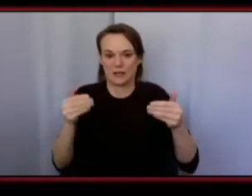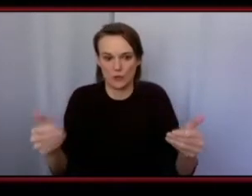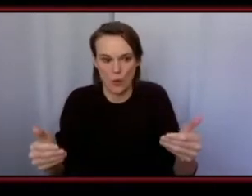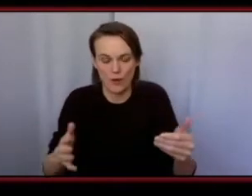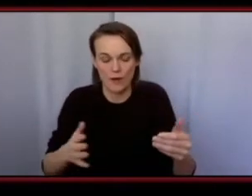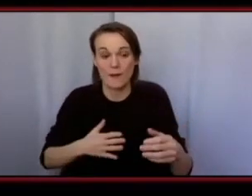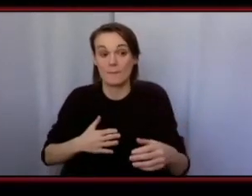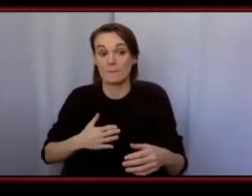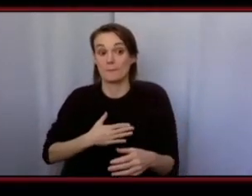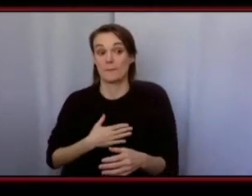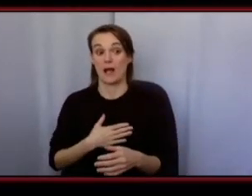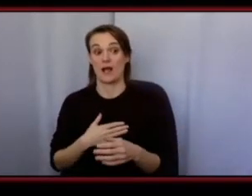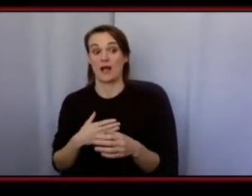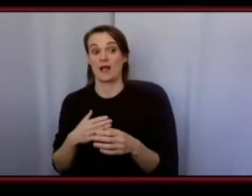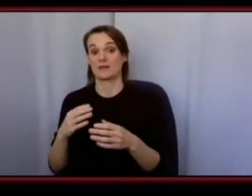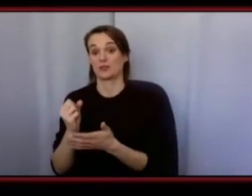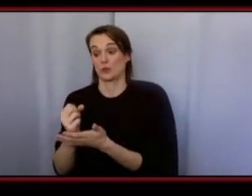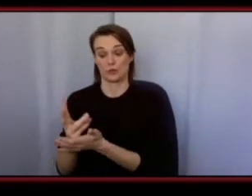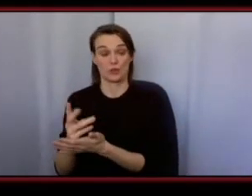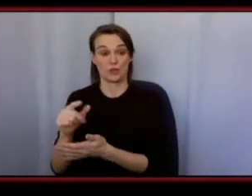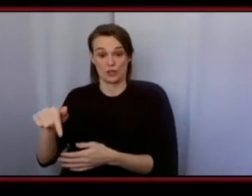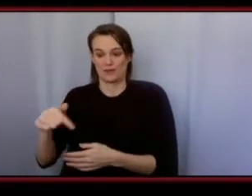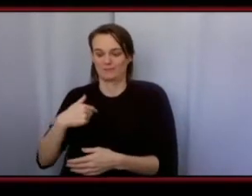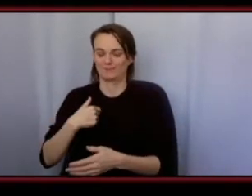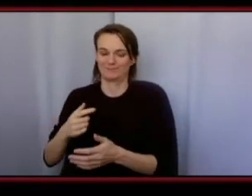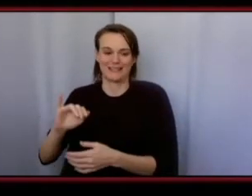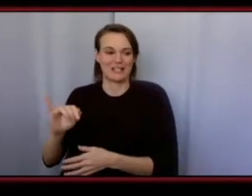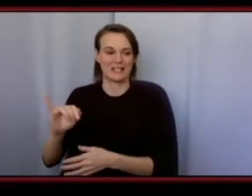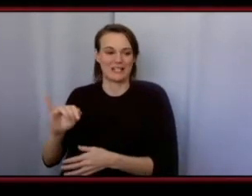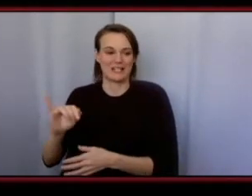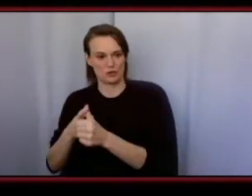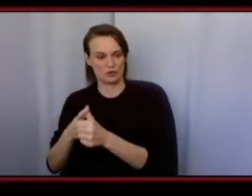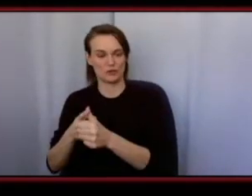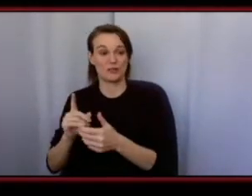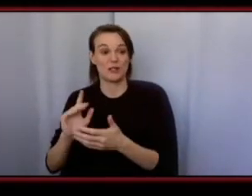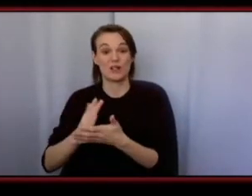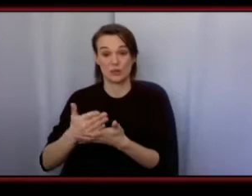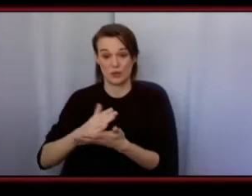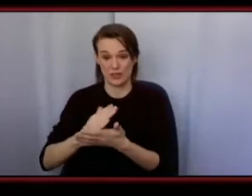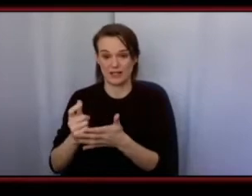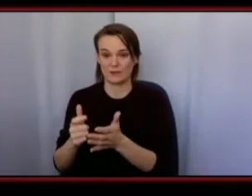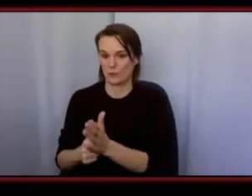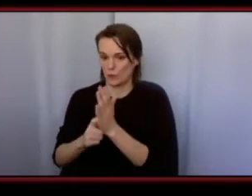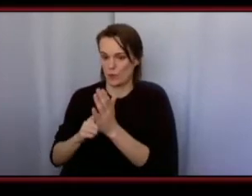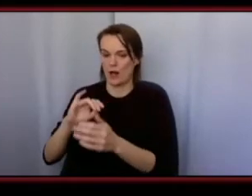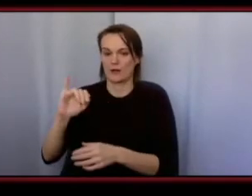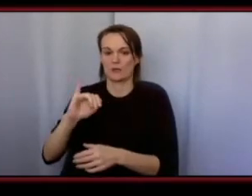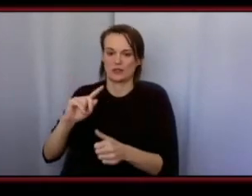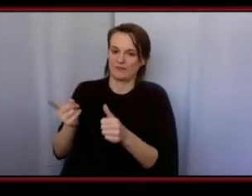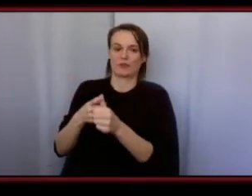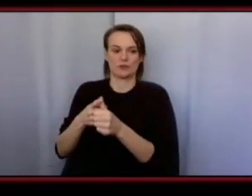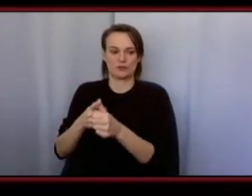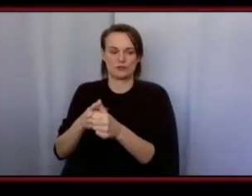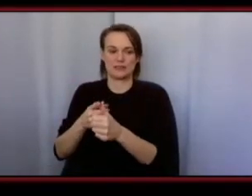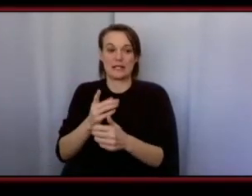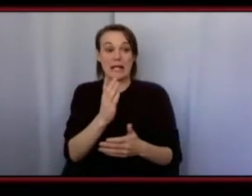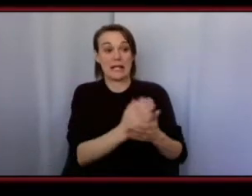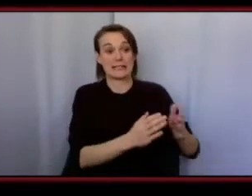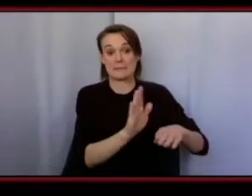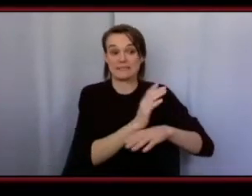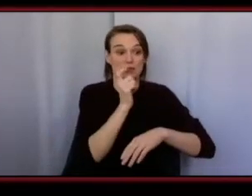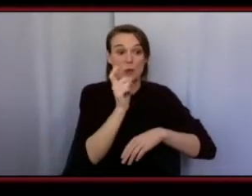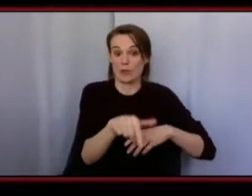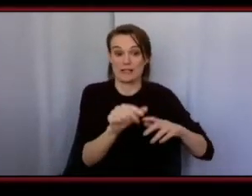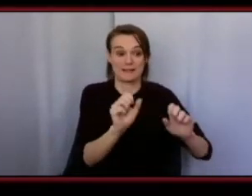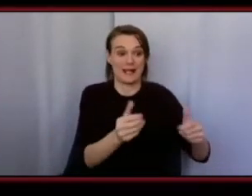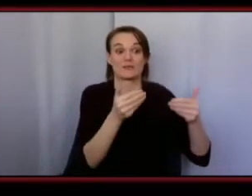have it i have to to practice so it's the same thing with like cooking or things like that like depending on the business you may need the insurance